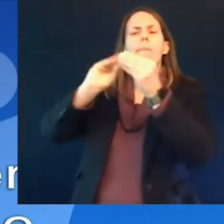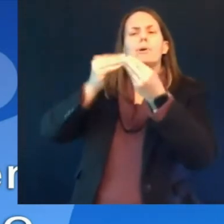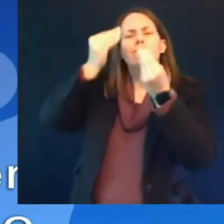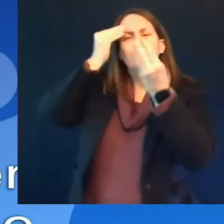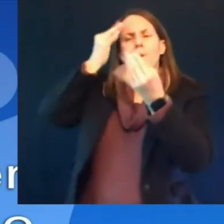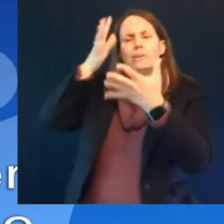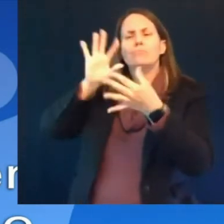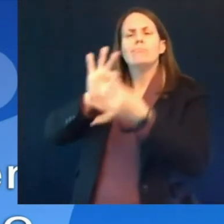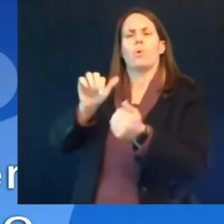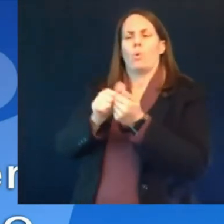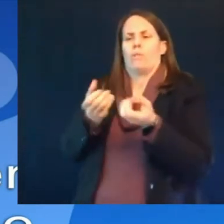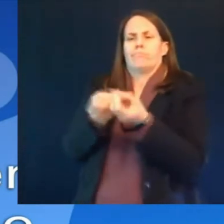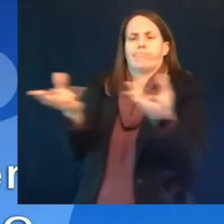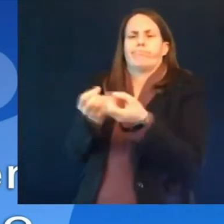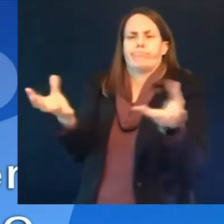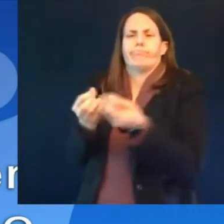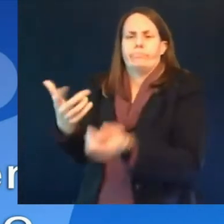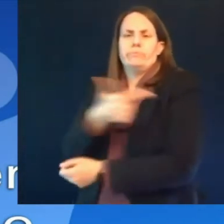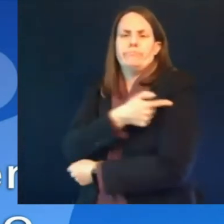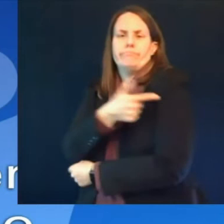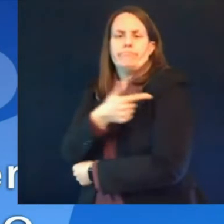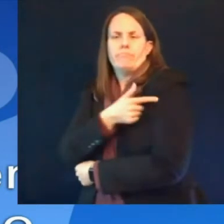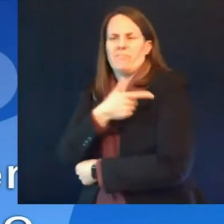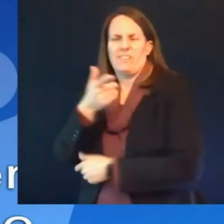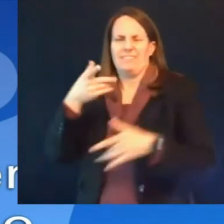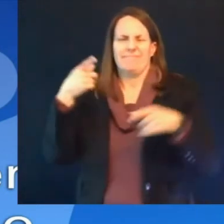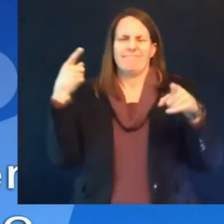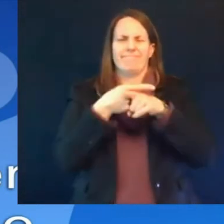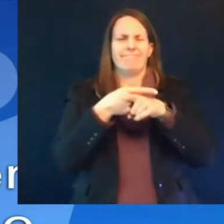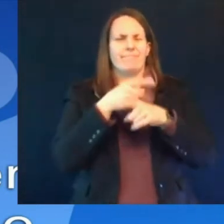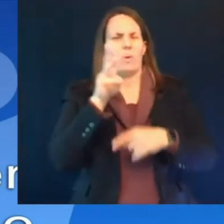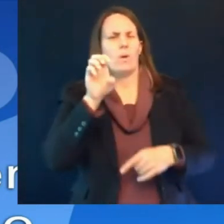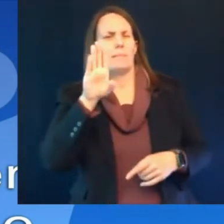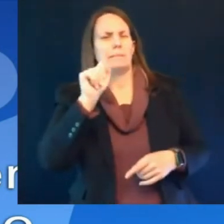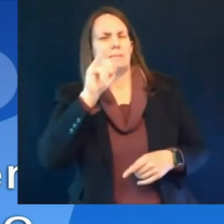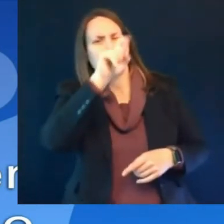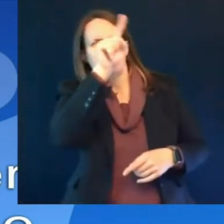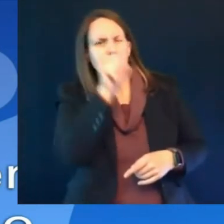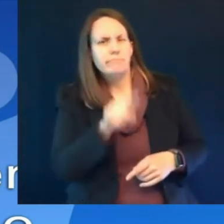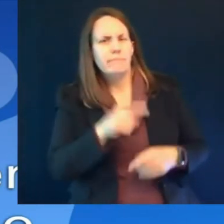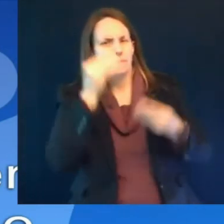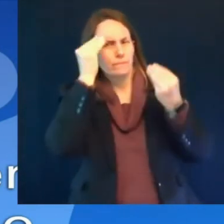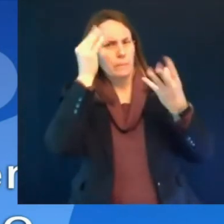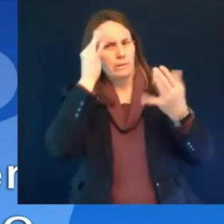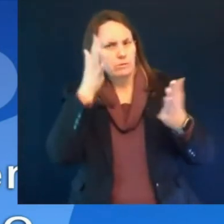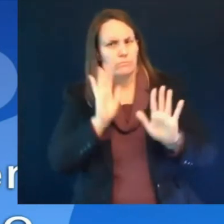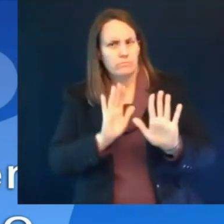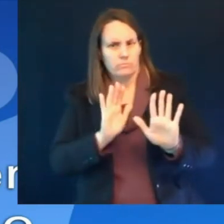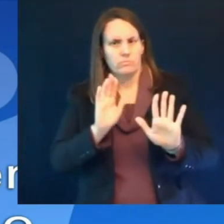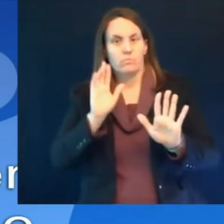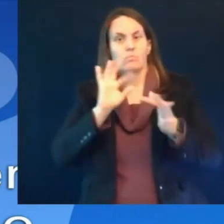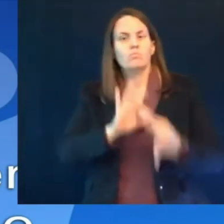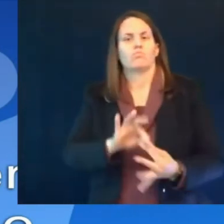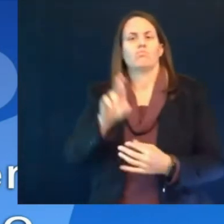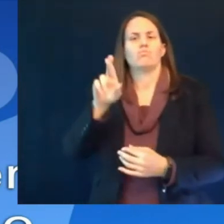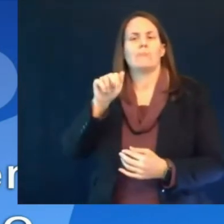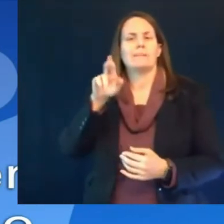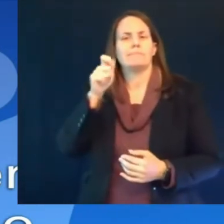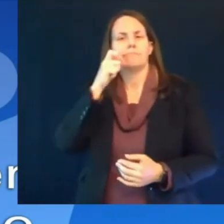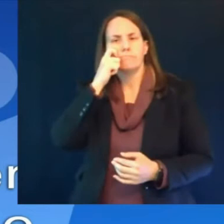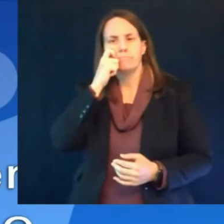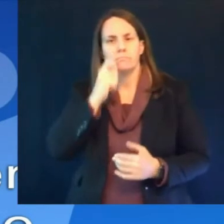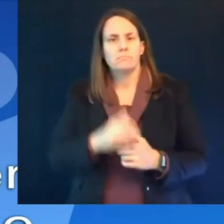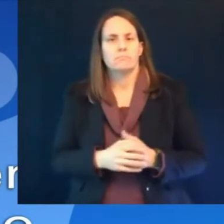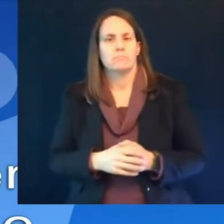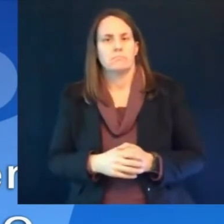an undercount of minority members of the population that have received the vaccine and i believe their thinking is if it could happen here could happen maybe anywhere in the